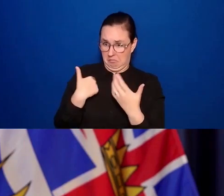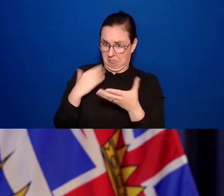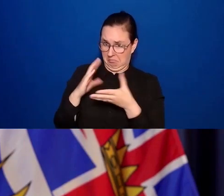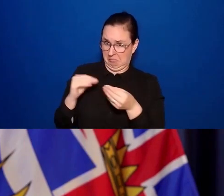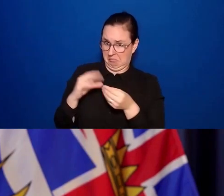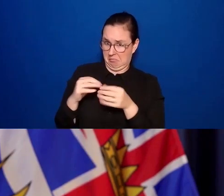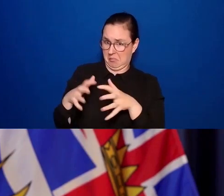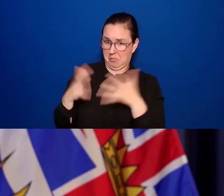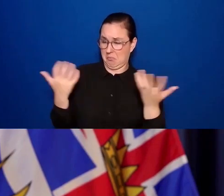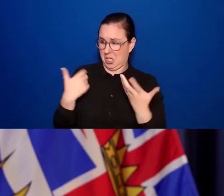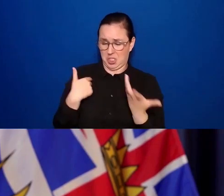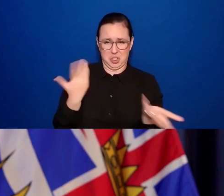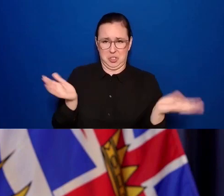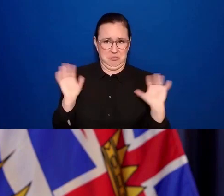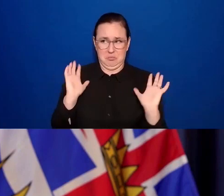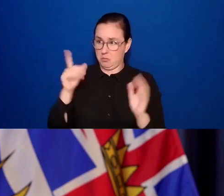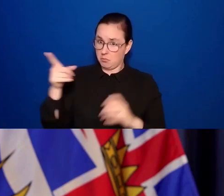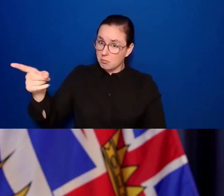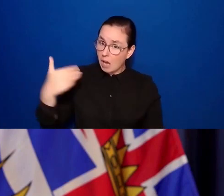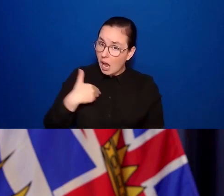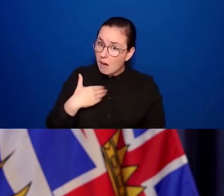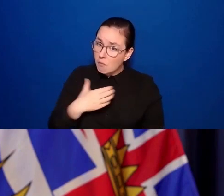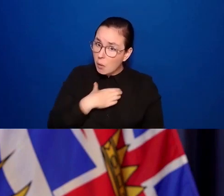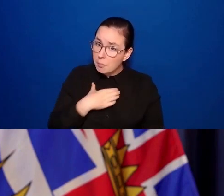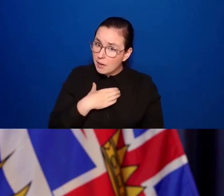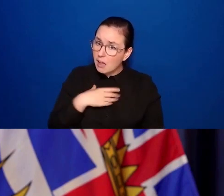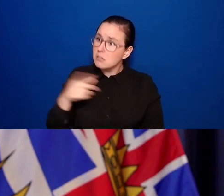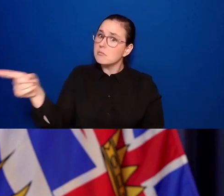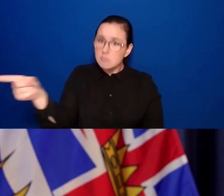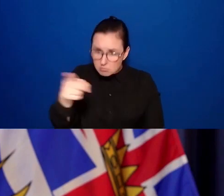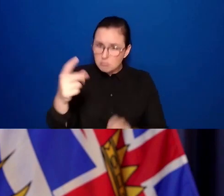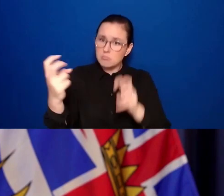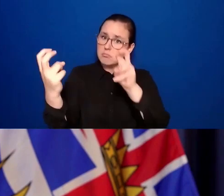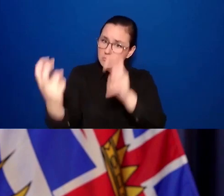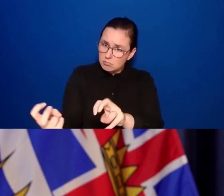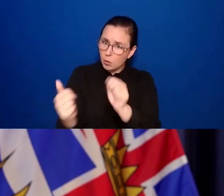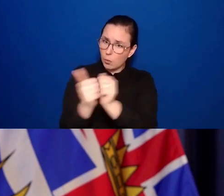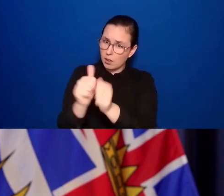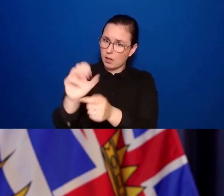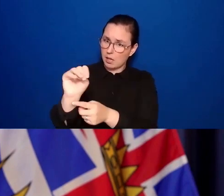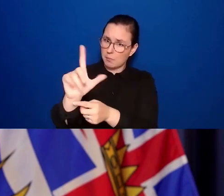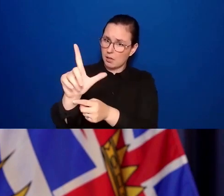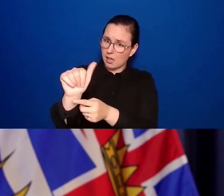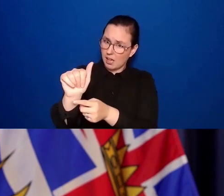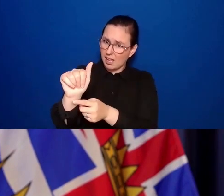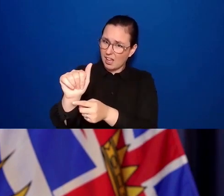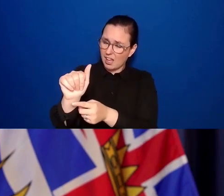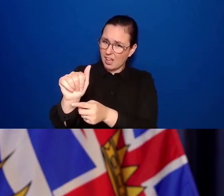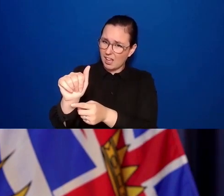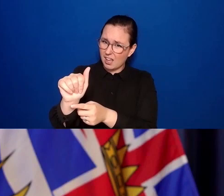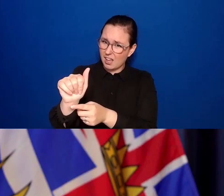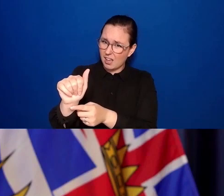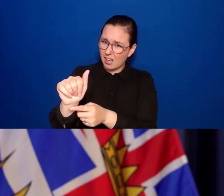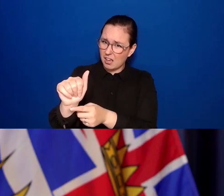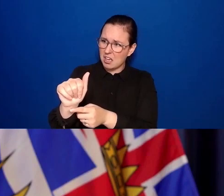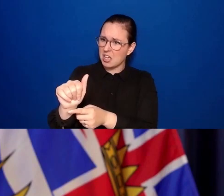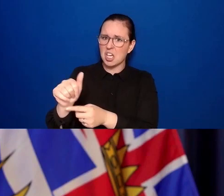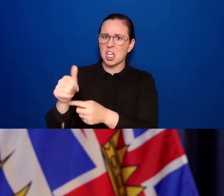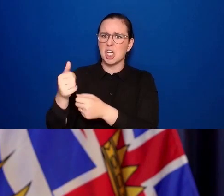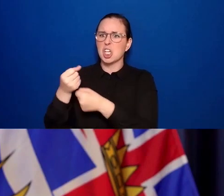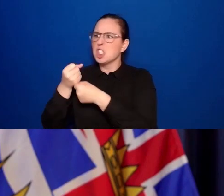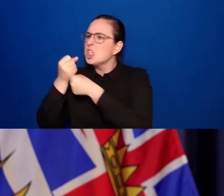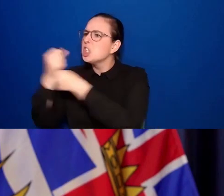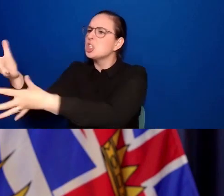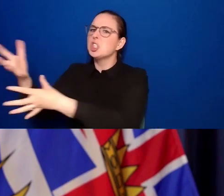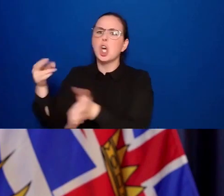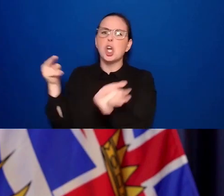take it to elected representatives, not to our health care systems. I think I got out of my system my frustration for the events of last